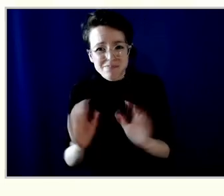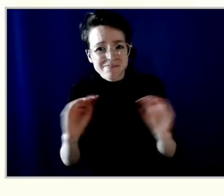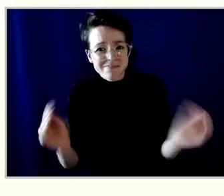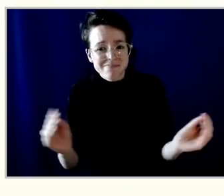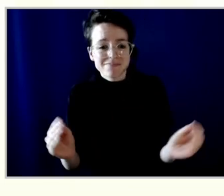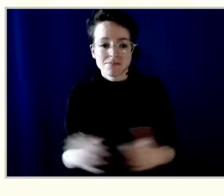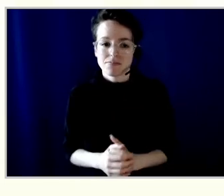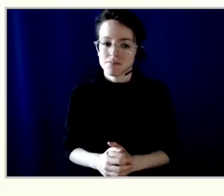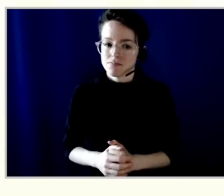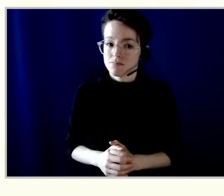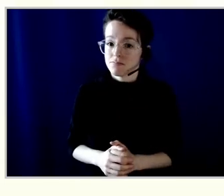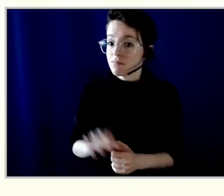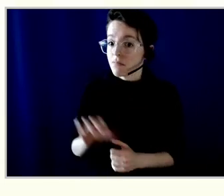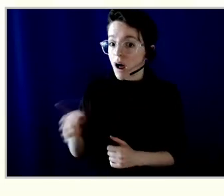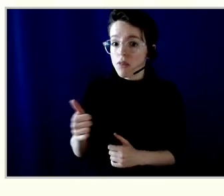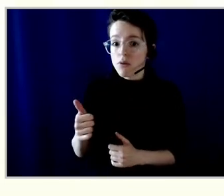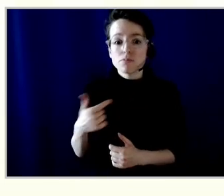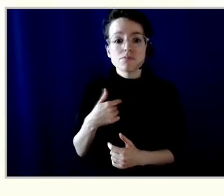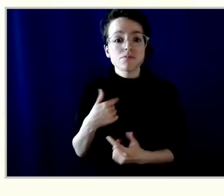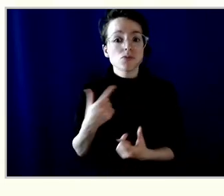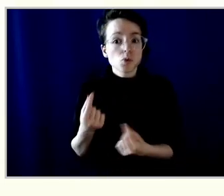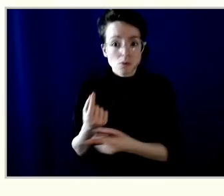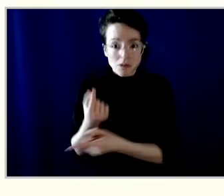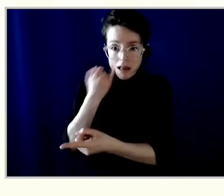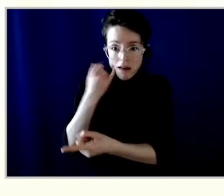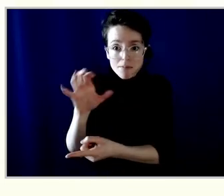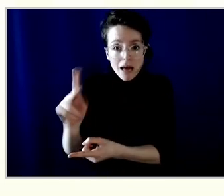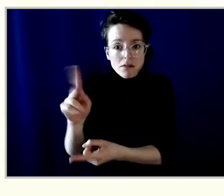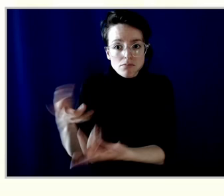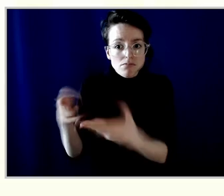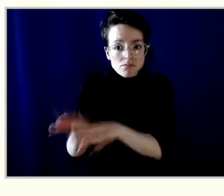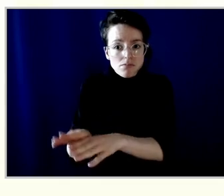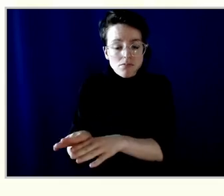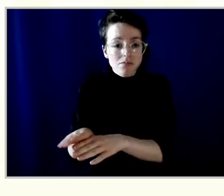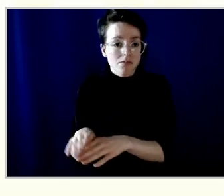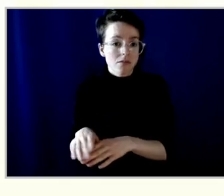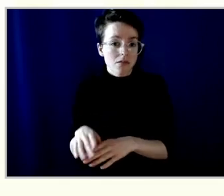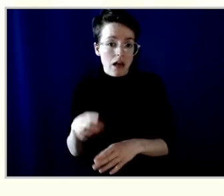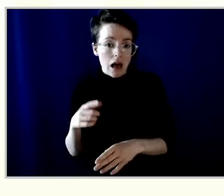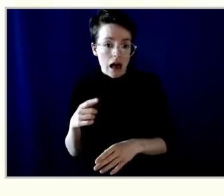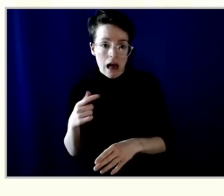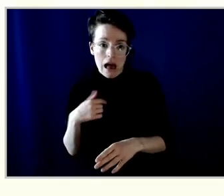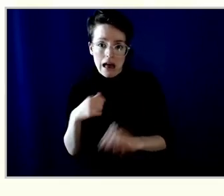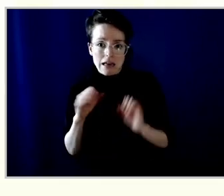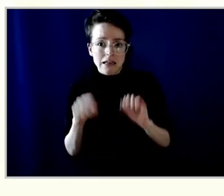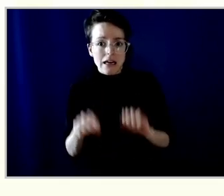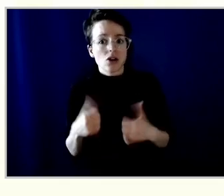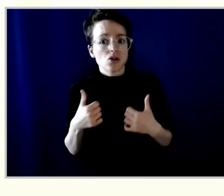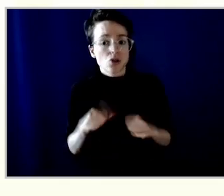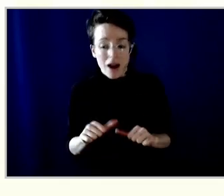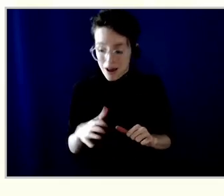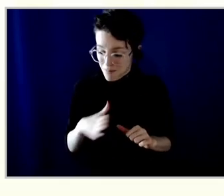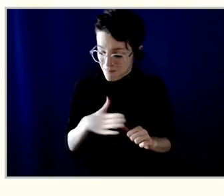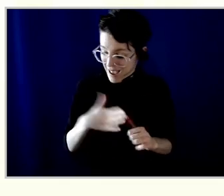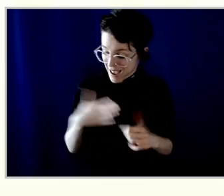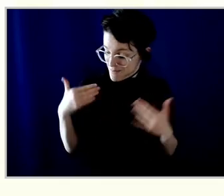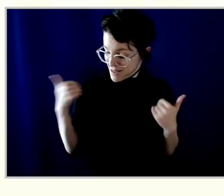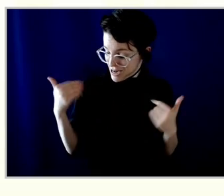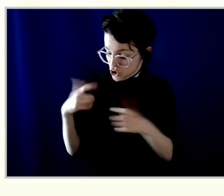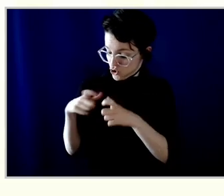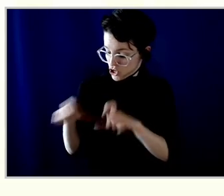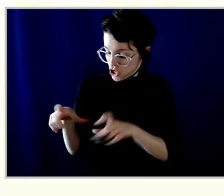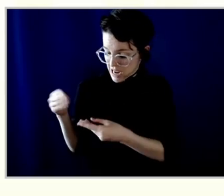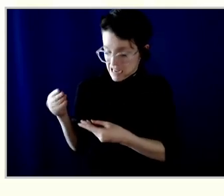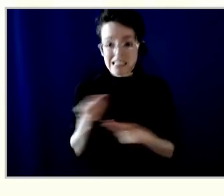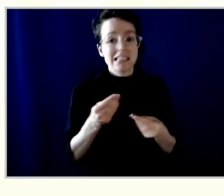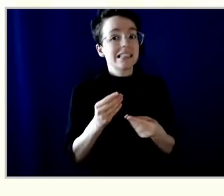ministry check to the bank and hopefully have ID at the time or to Moneymark and give away half the check and